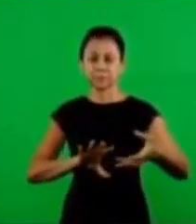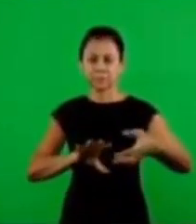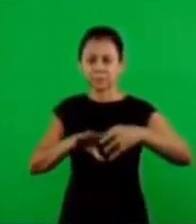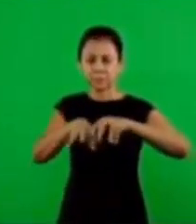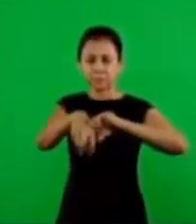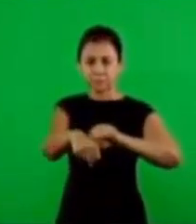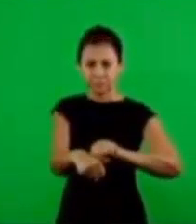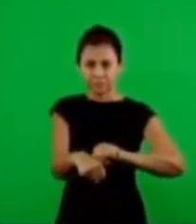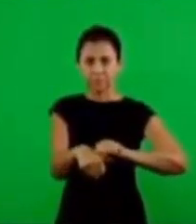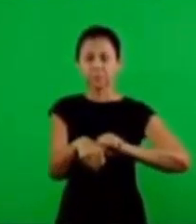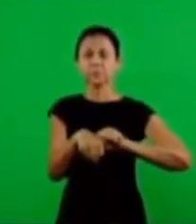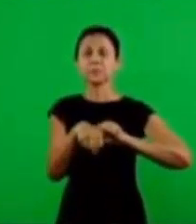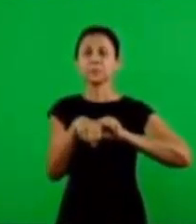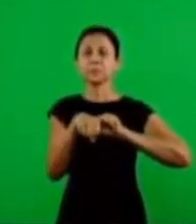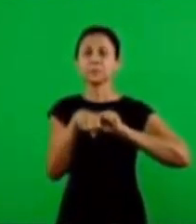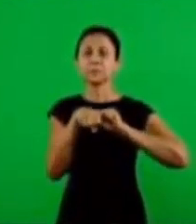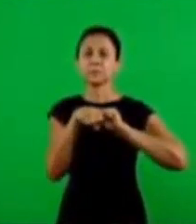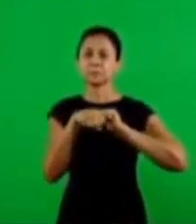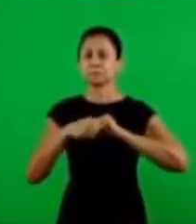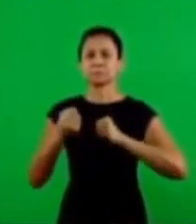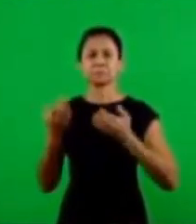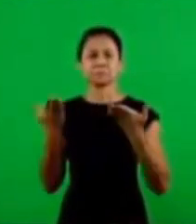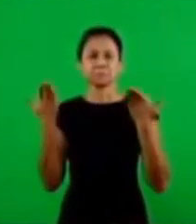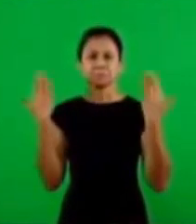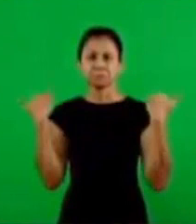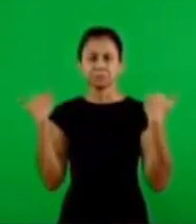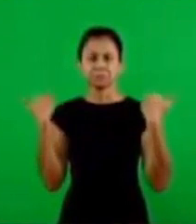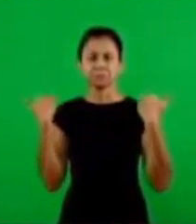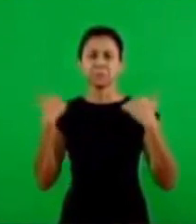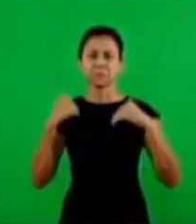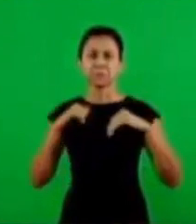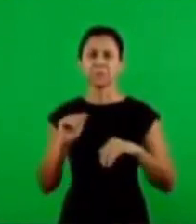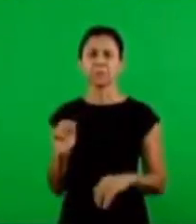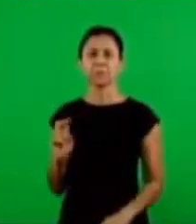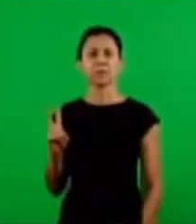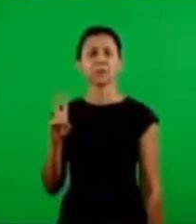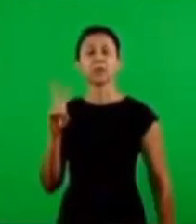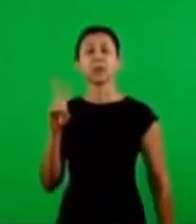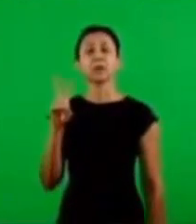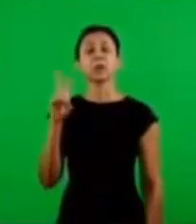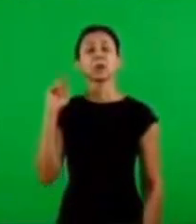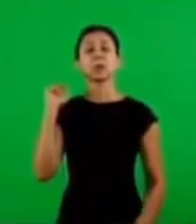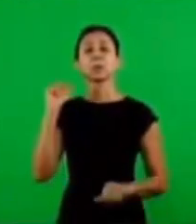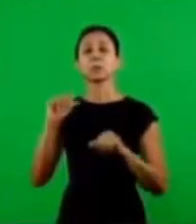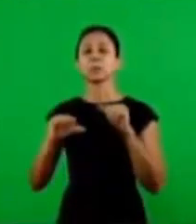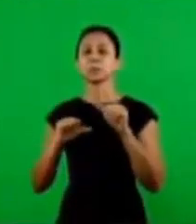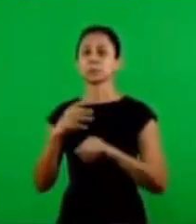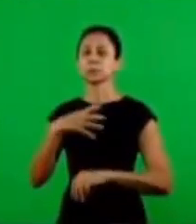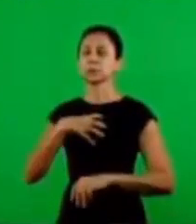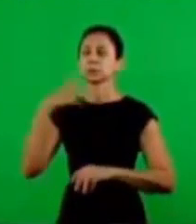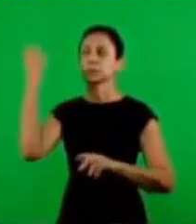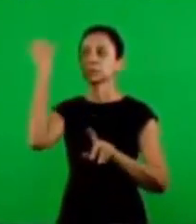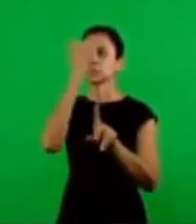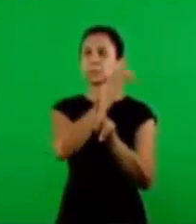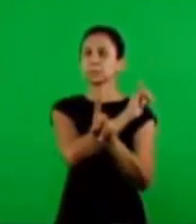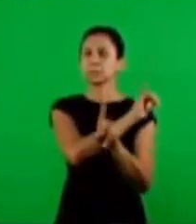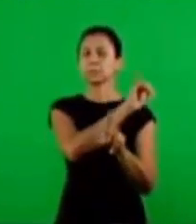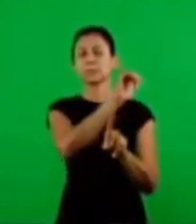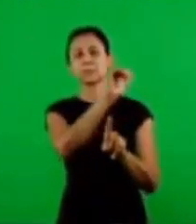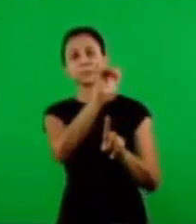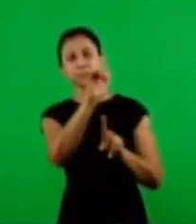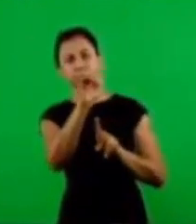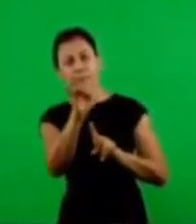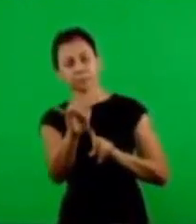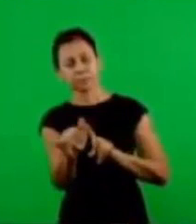The scripture, as it relates to the law, is left behind. So, now, its worth is the prophetical